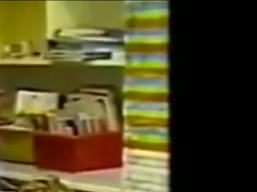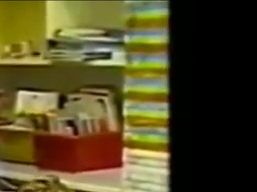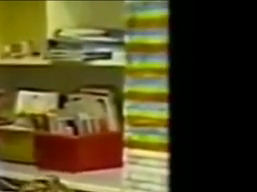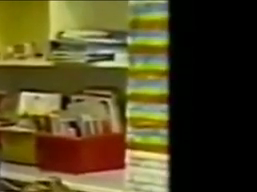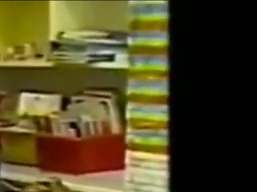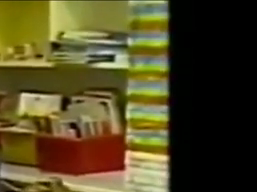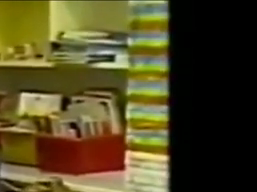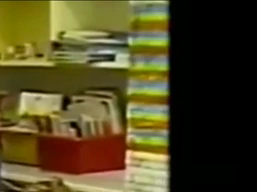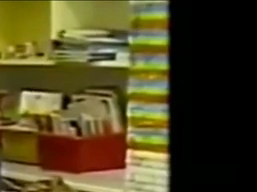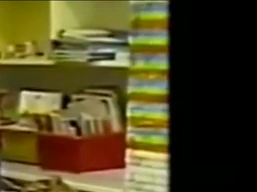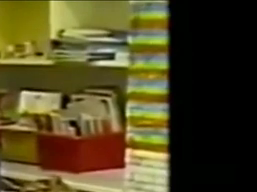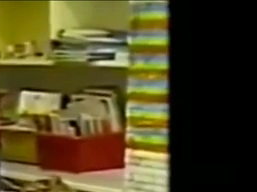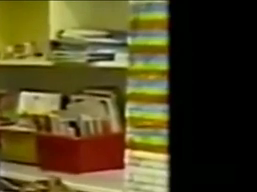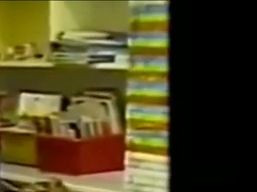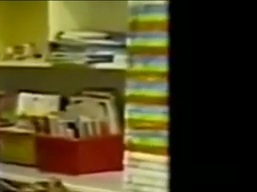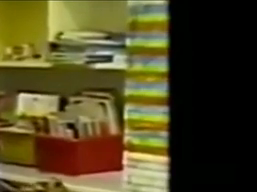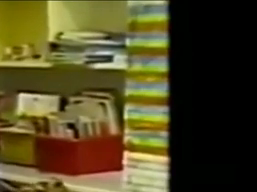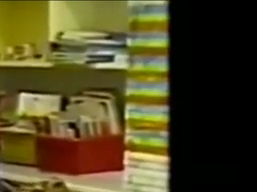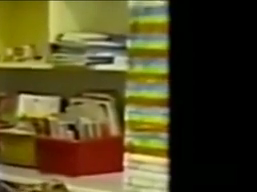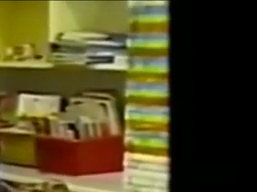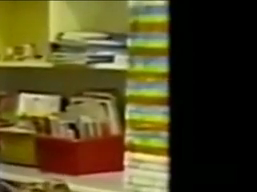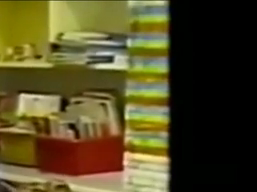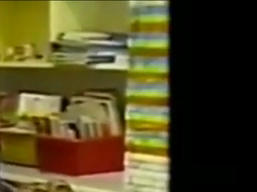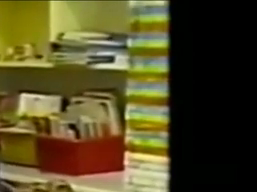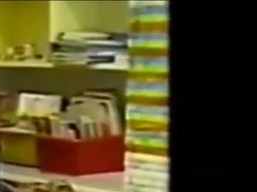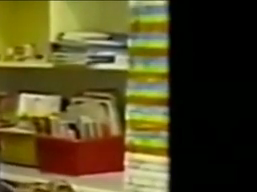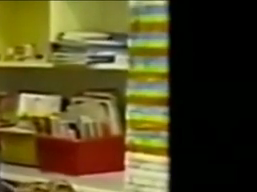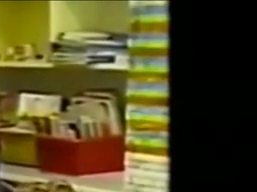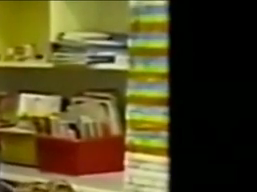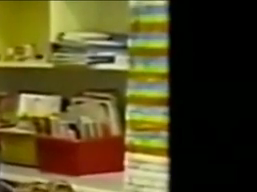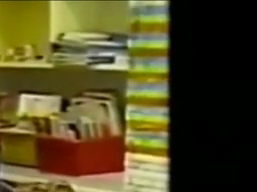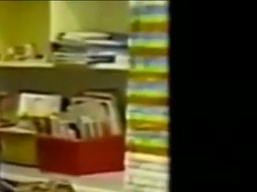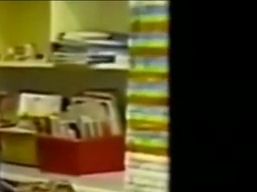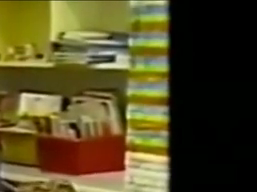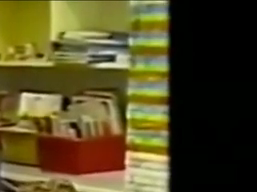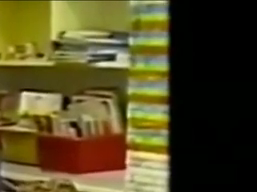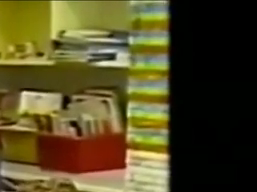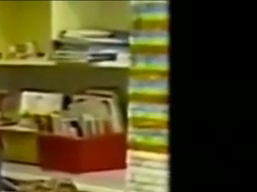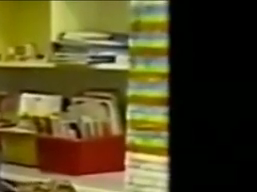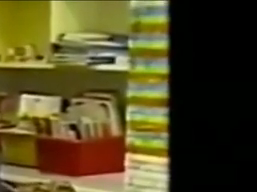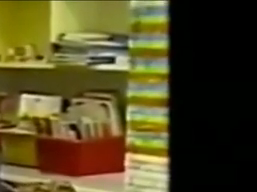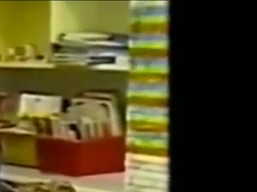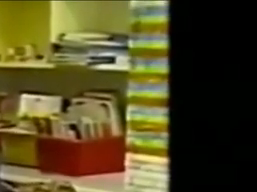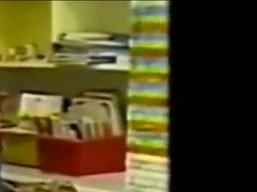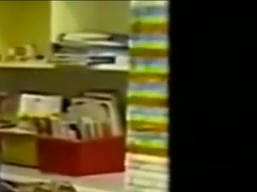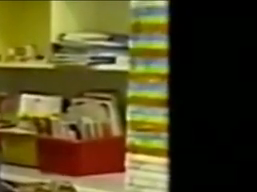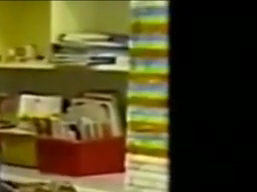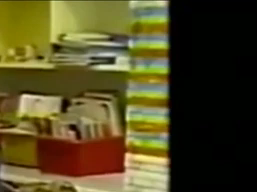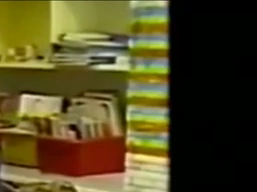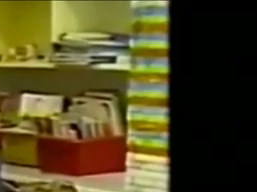Why did you keep turning the paper over? Why did you keep the paper over?